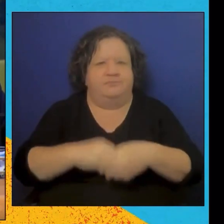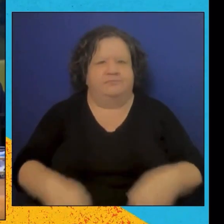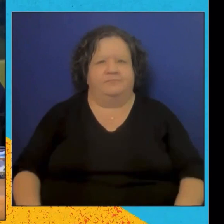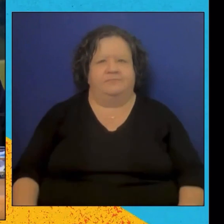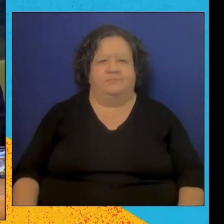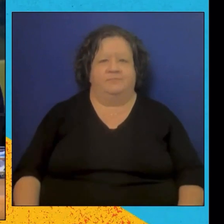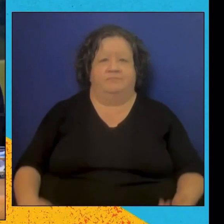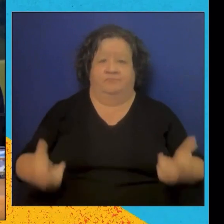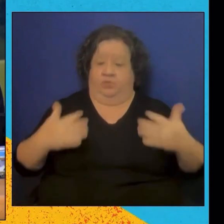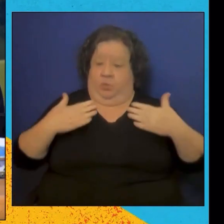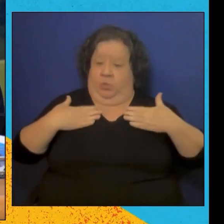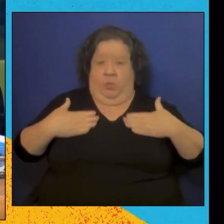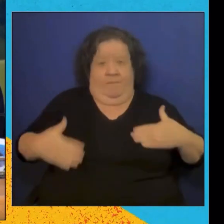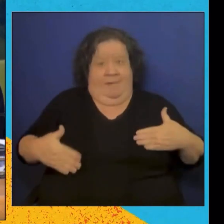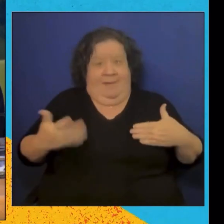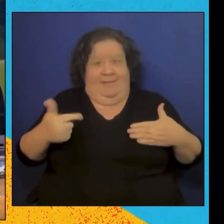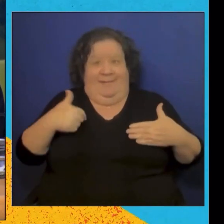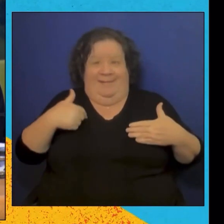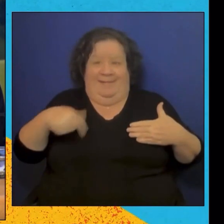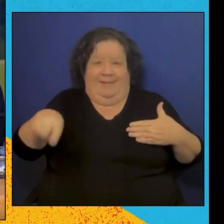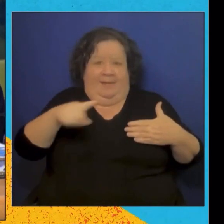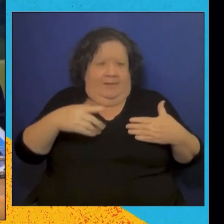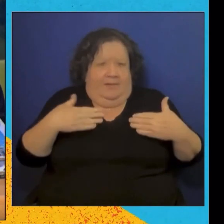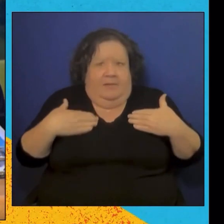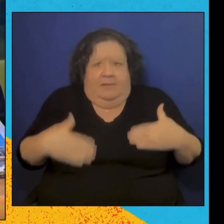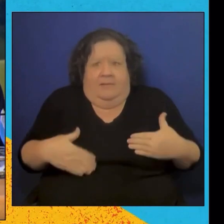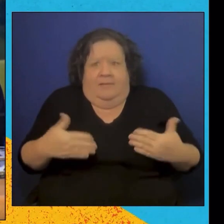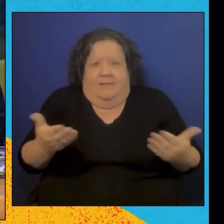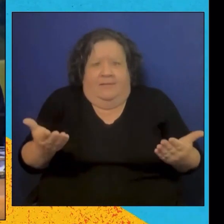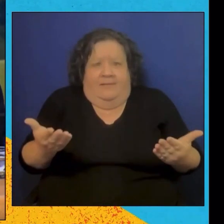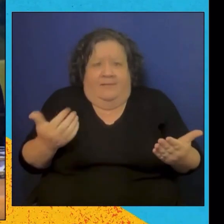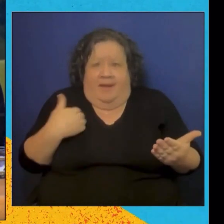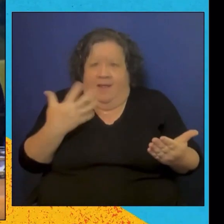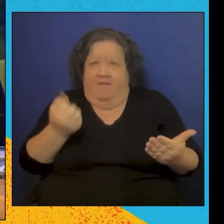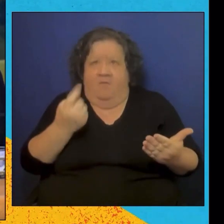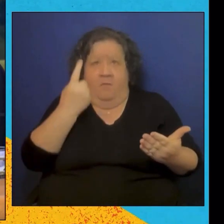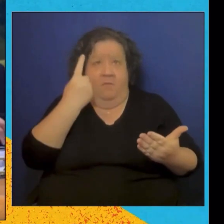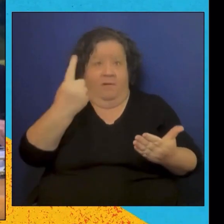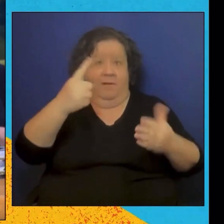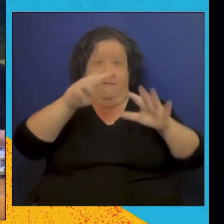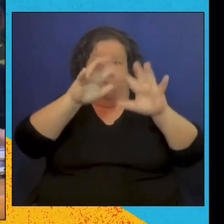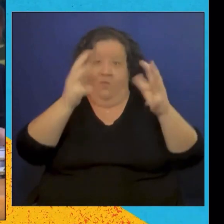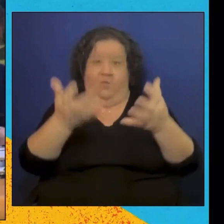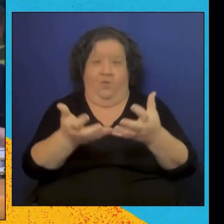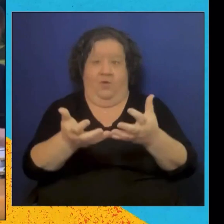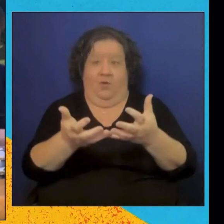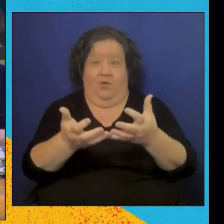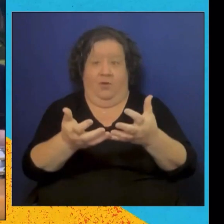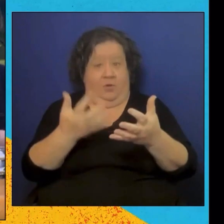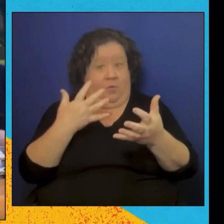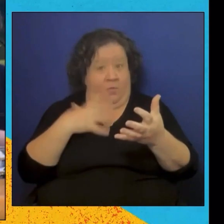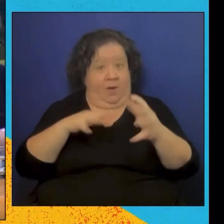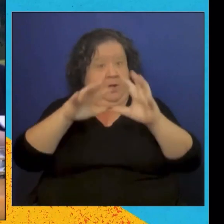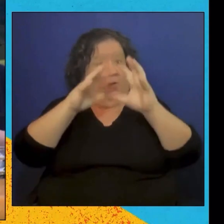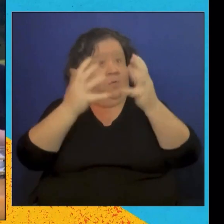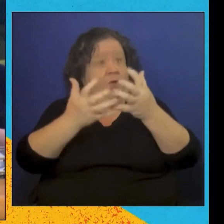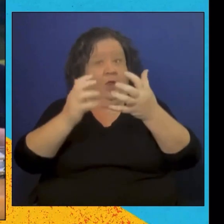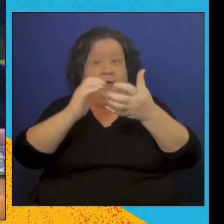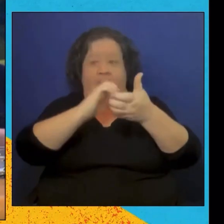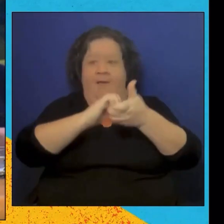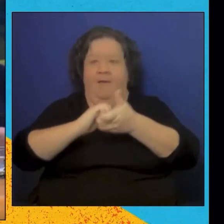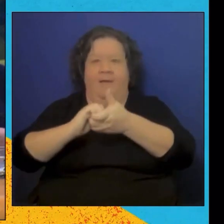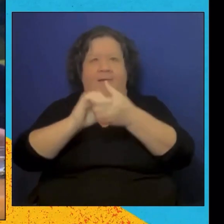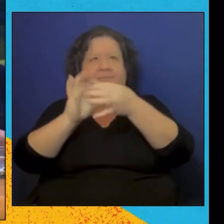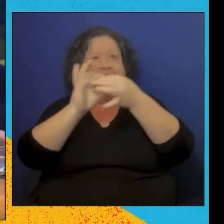If we don't bring cutting-edge technology to the most disadvantaged society of the world, sustainable development will be delayed even